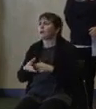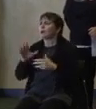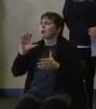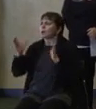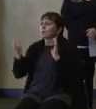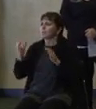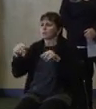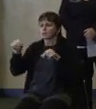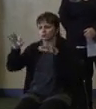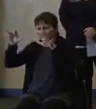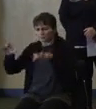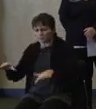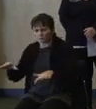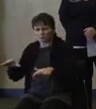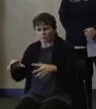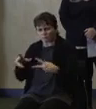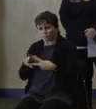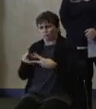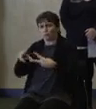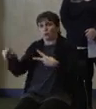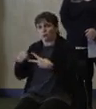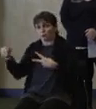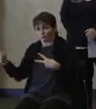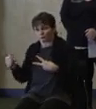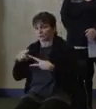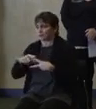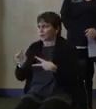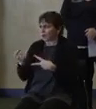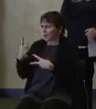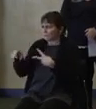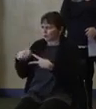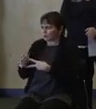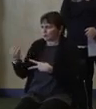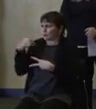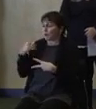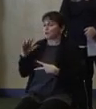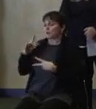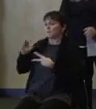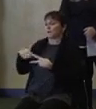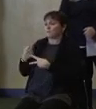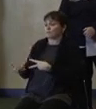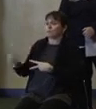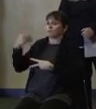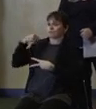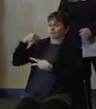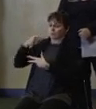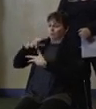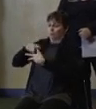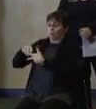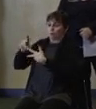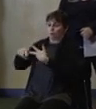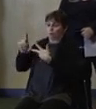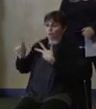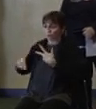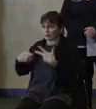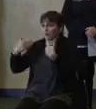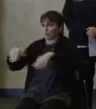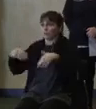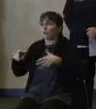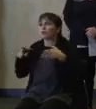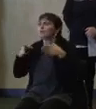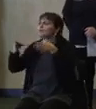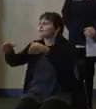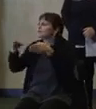years ago, the other one is 25 years ago, so say a one-every-eight-or-ten-year storm, to have the roads right out in front of us on the